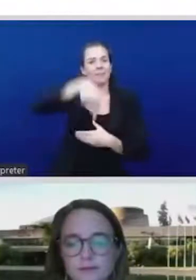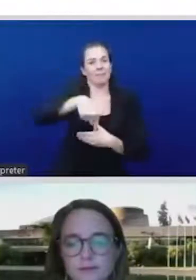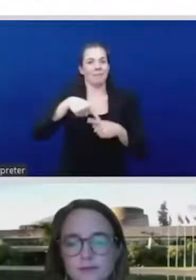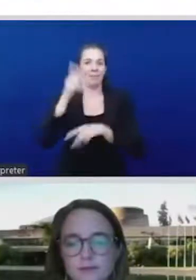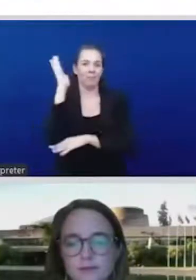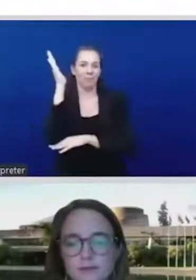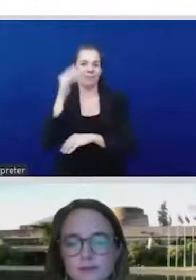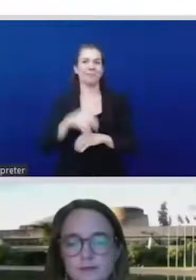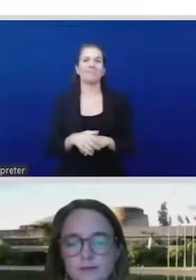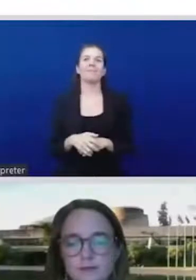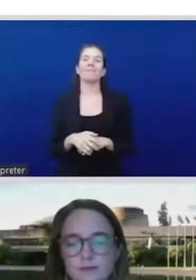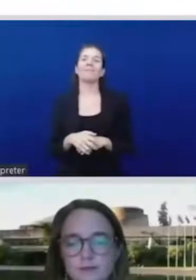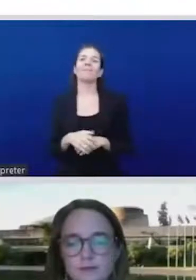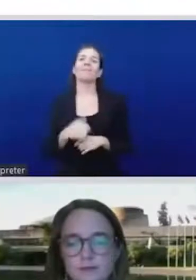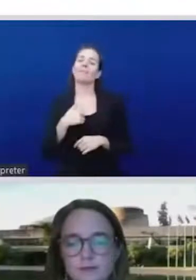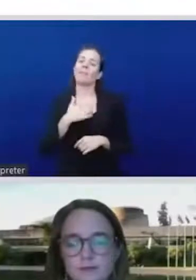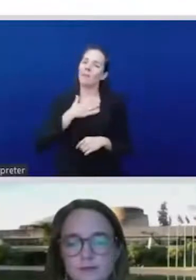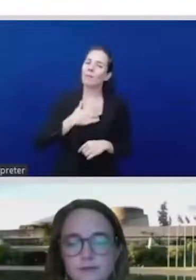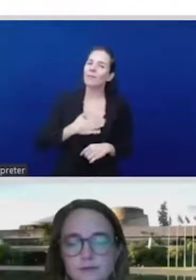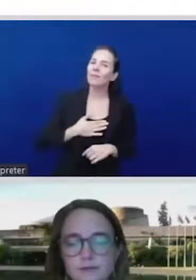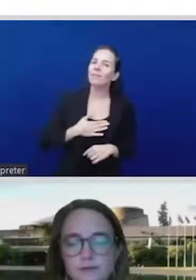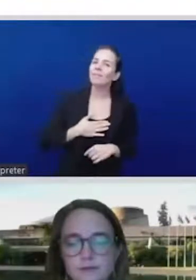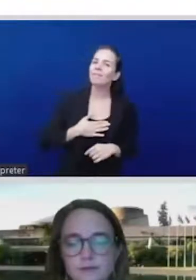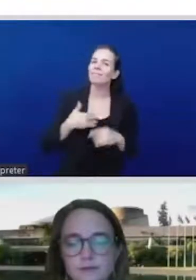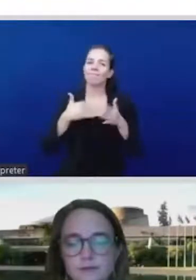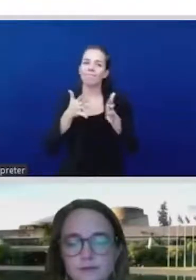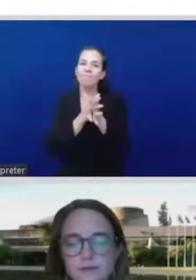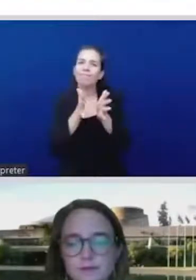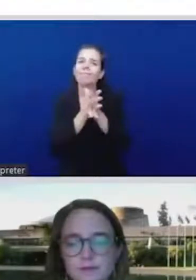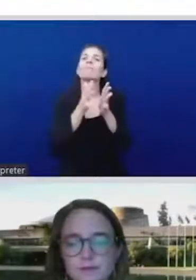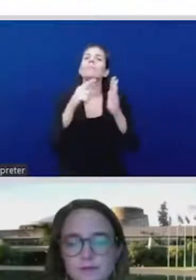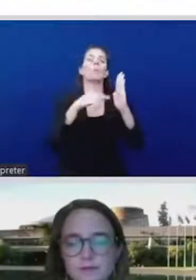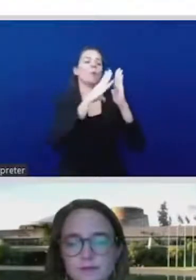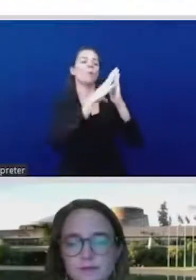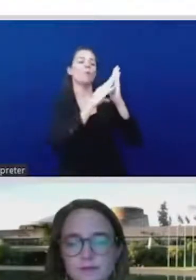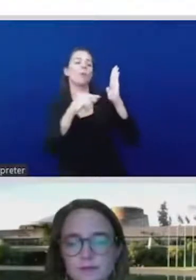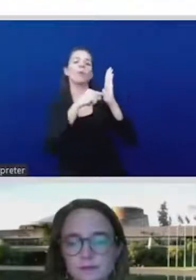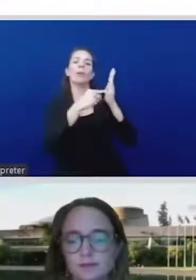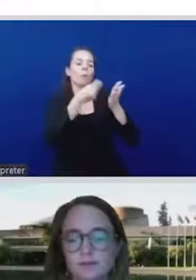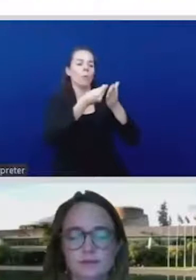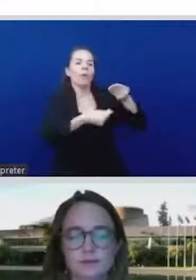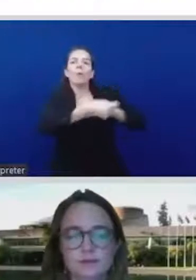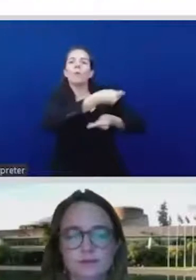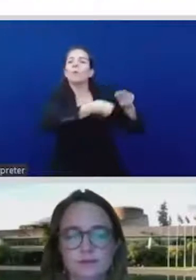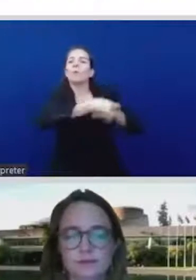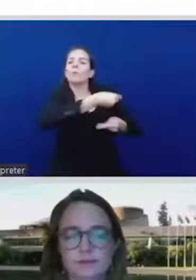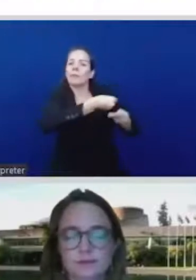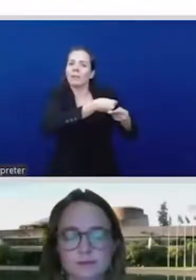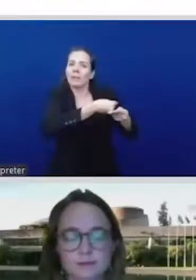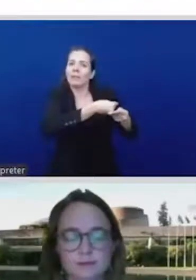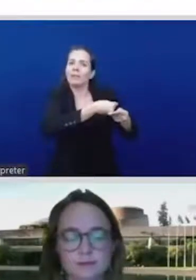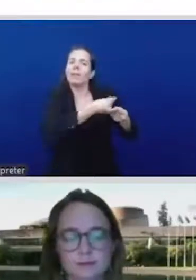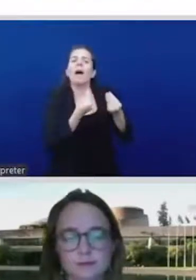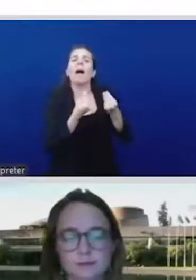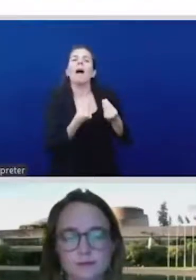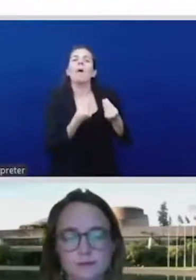only rewards competition. So it's not based on the principles of any economic justice for us as indigenous women. As